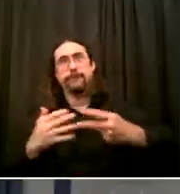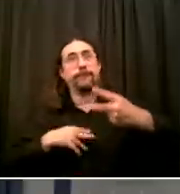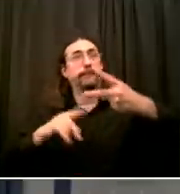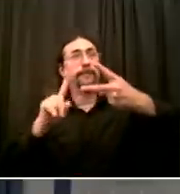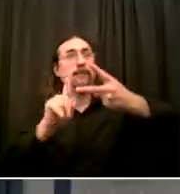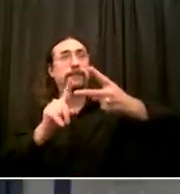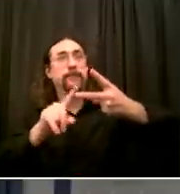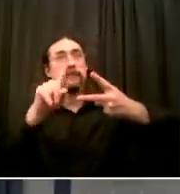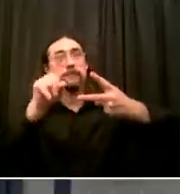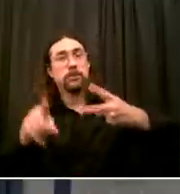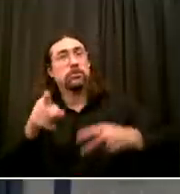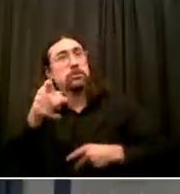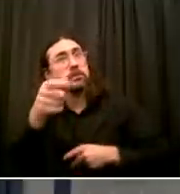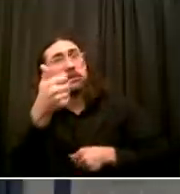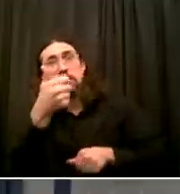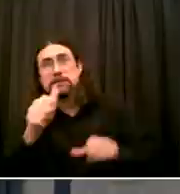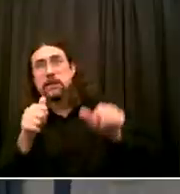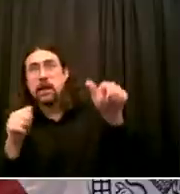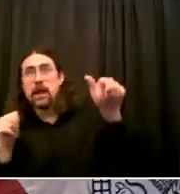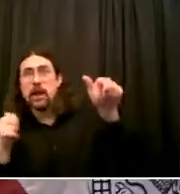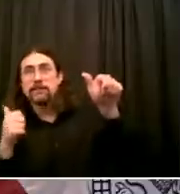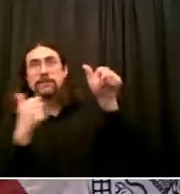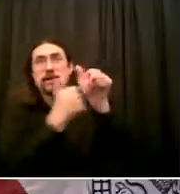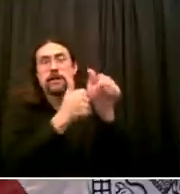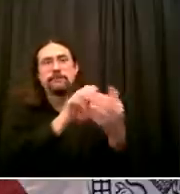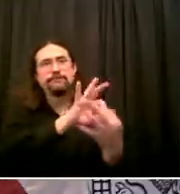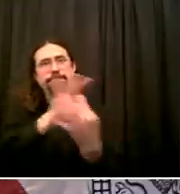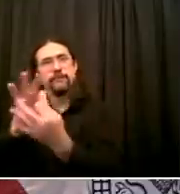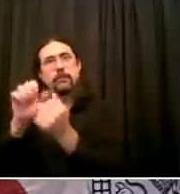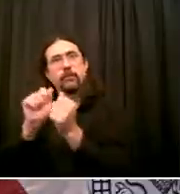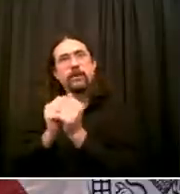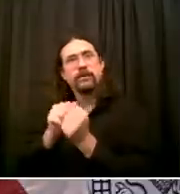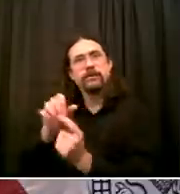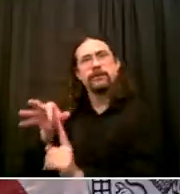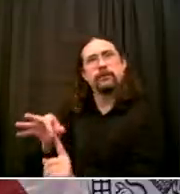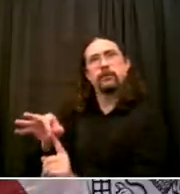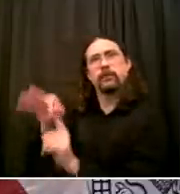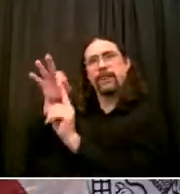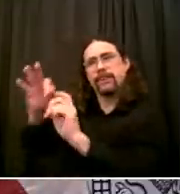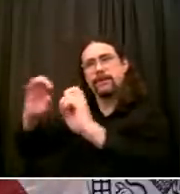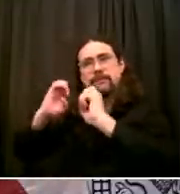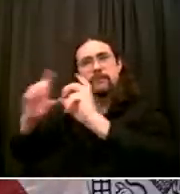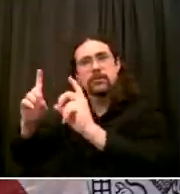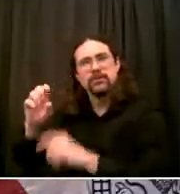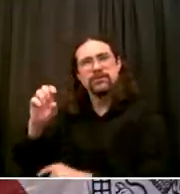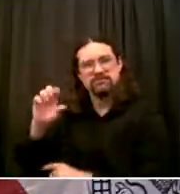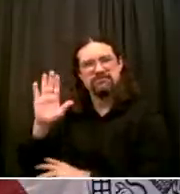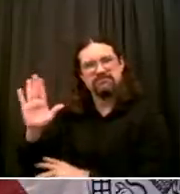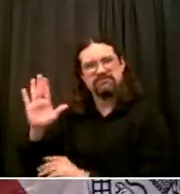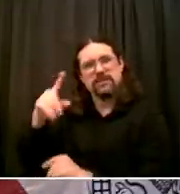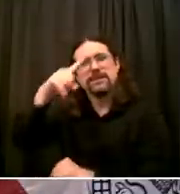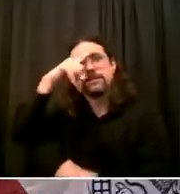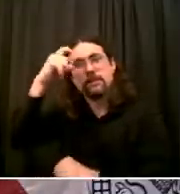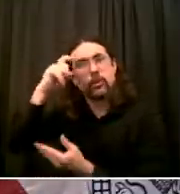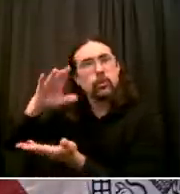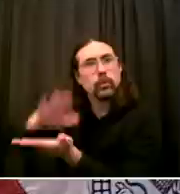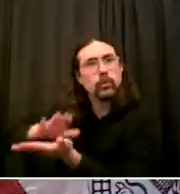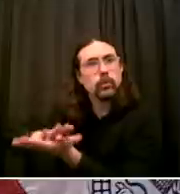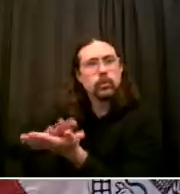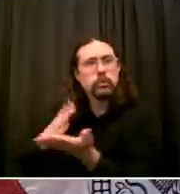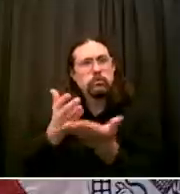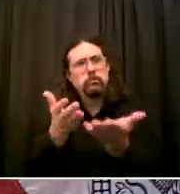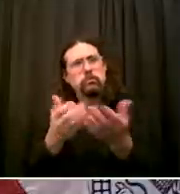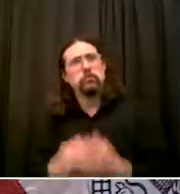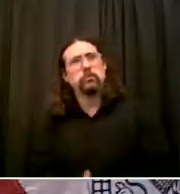-person versus remote learning Yeah, thank you, Yav That's a very important question Again, for special ed parents who have so